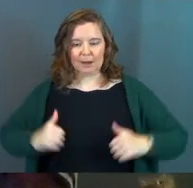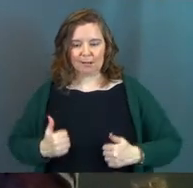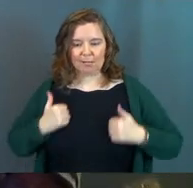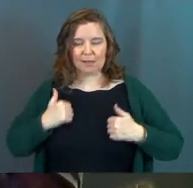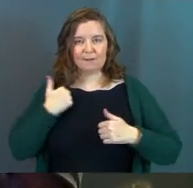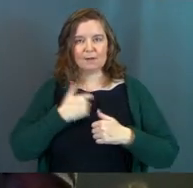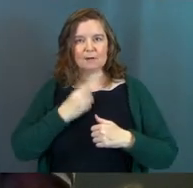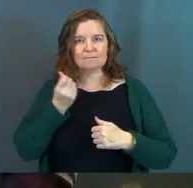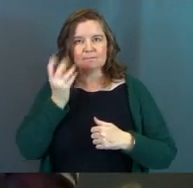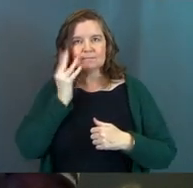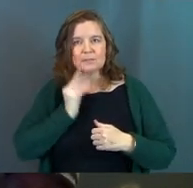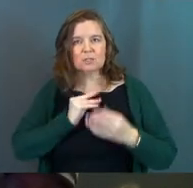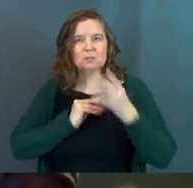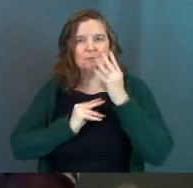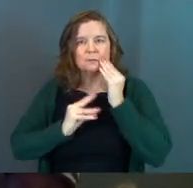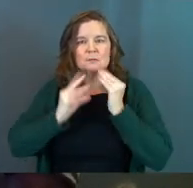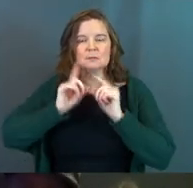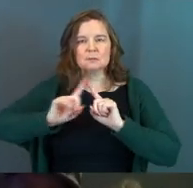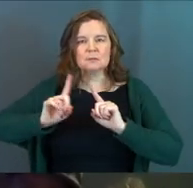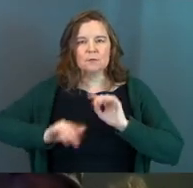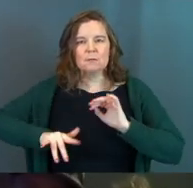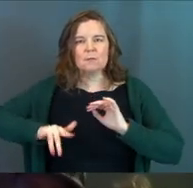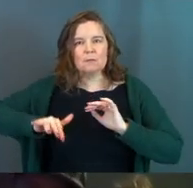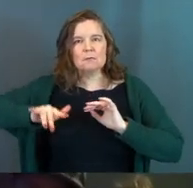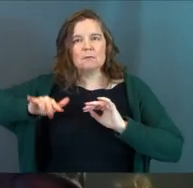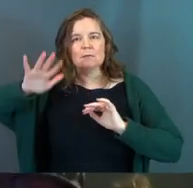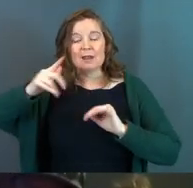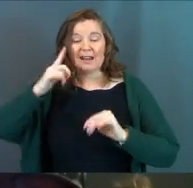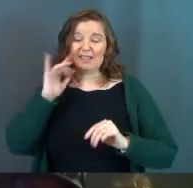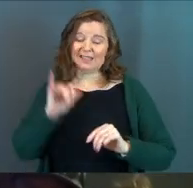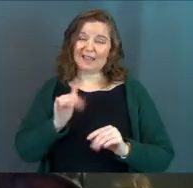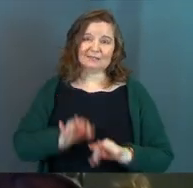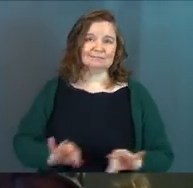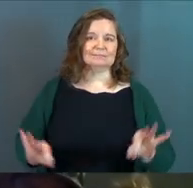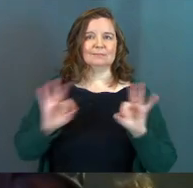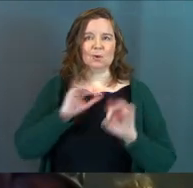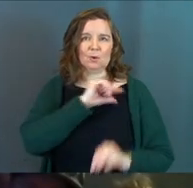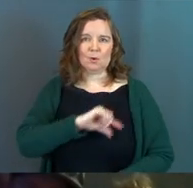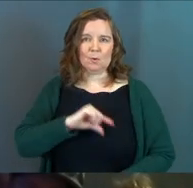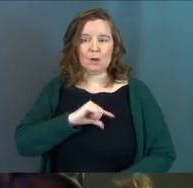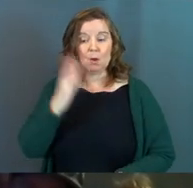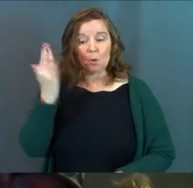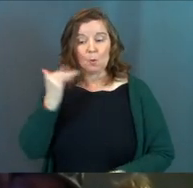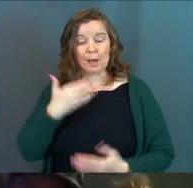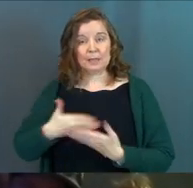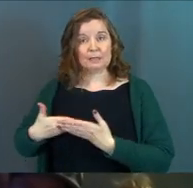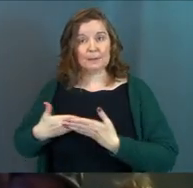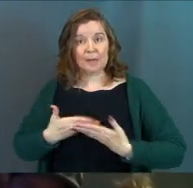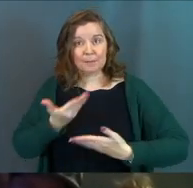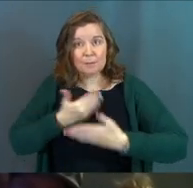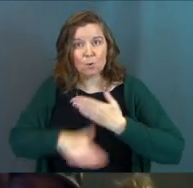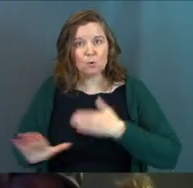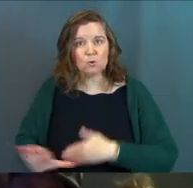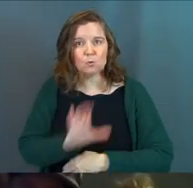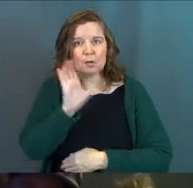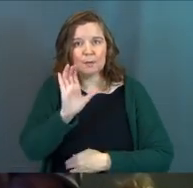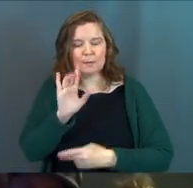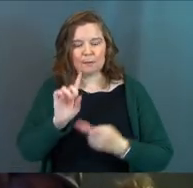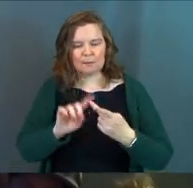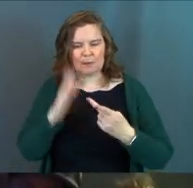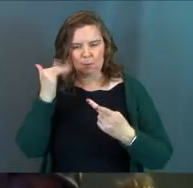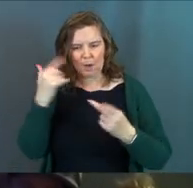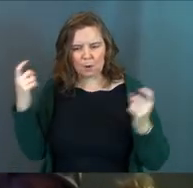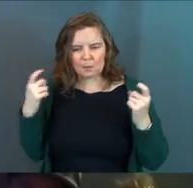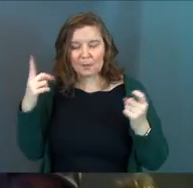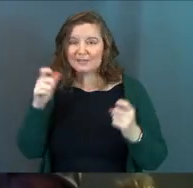in our skin and I think that's the essential quality. Why did a baby come at Christmas and why do we celebrate it?